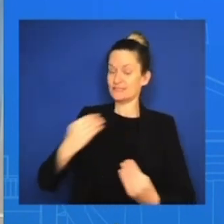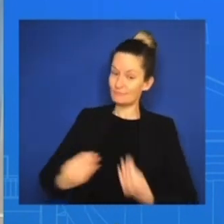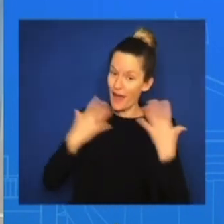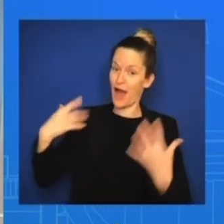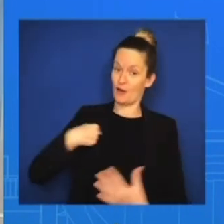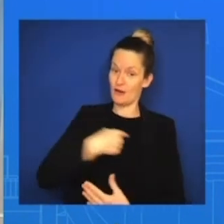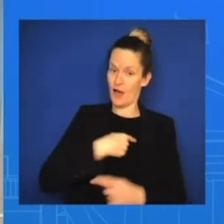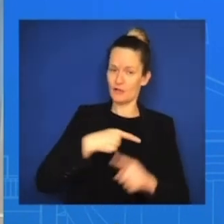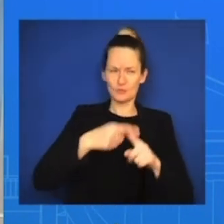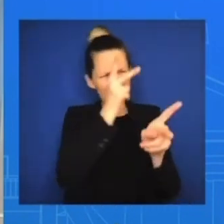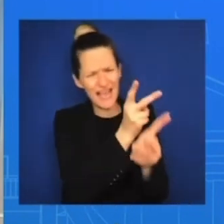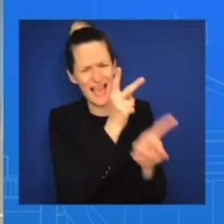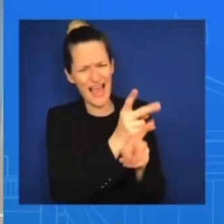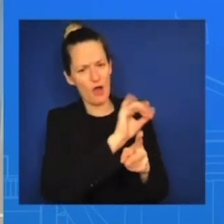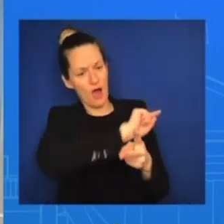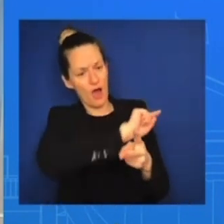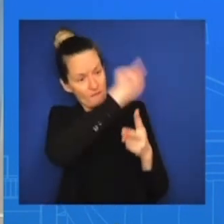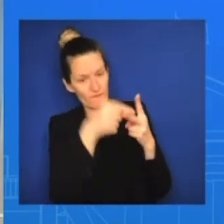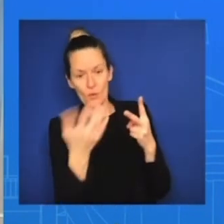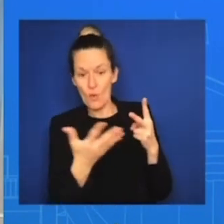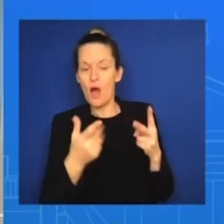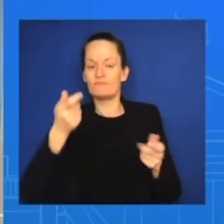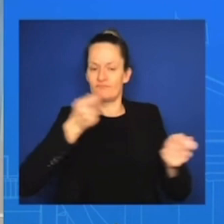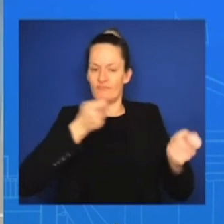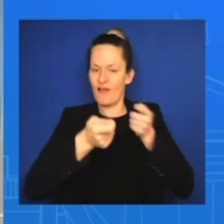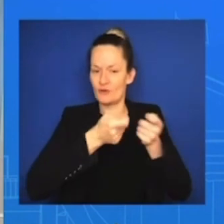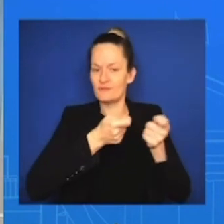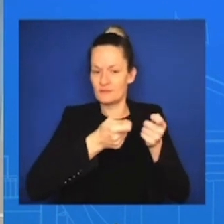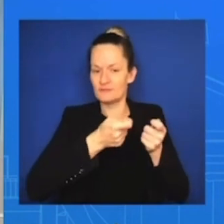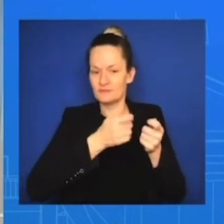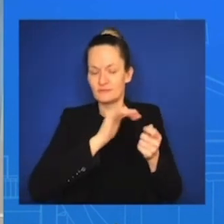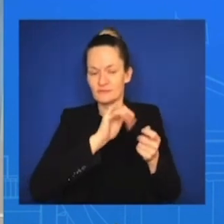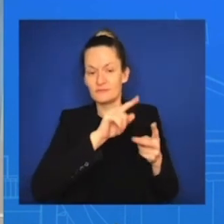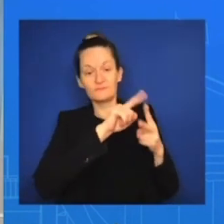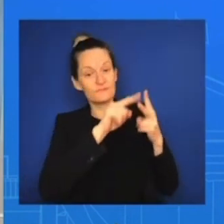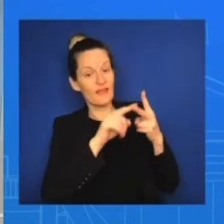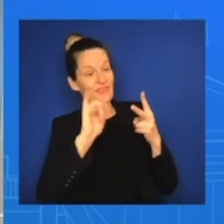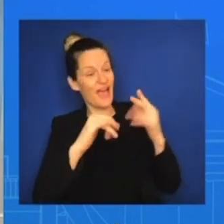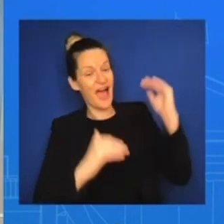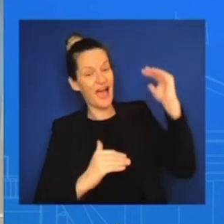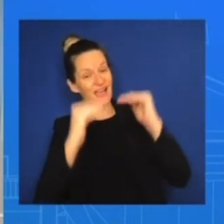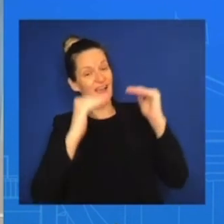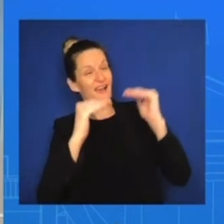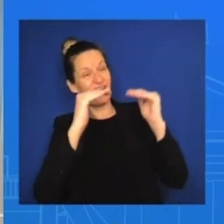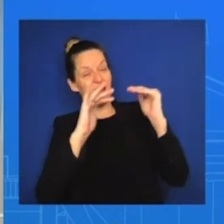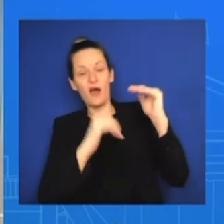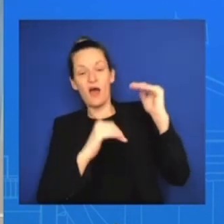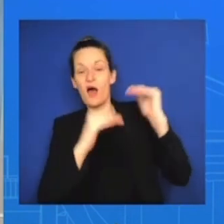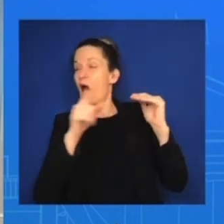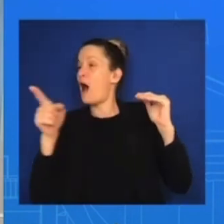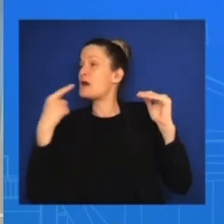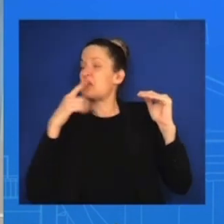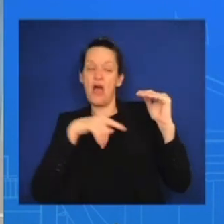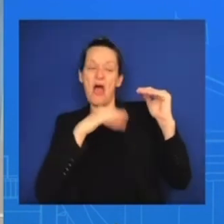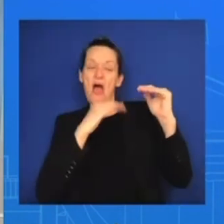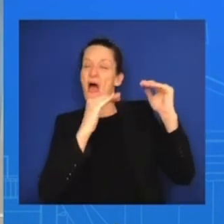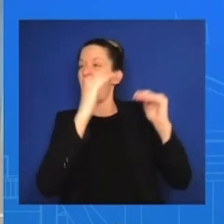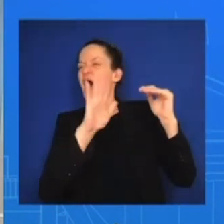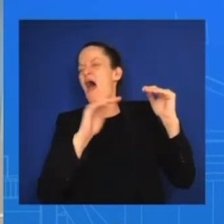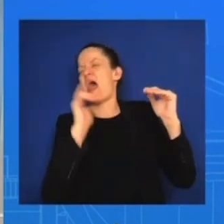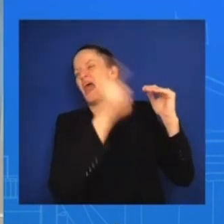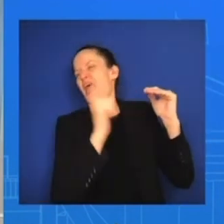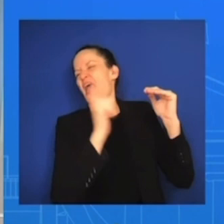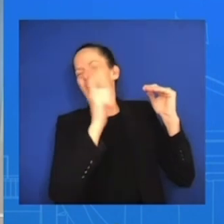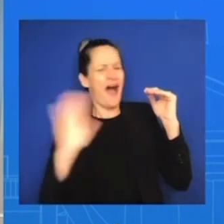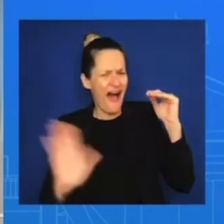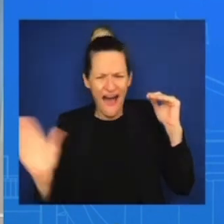equity cannot be an afterthought. It has to be from the beginning because we're already anticipating disparities from day one because we know that this crisis